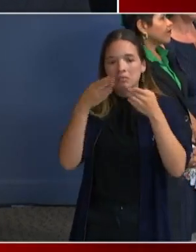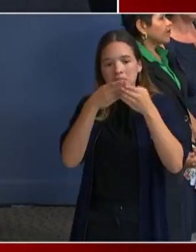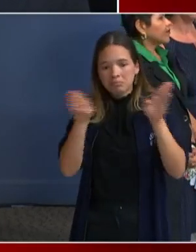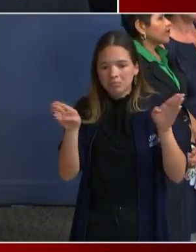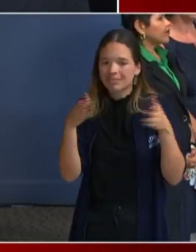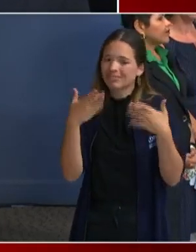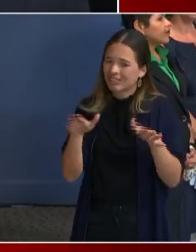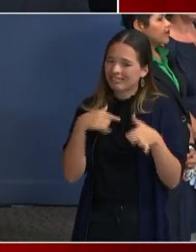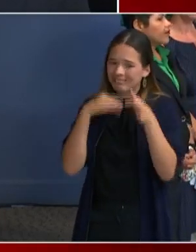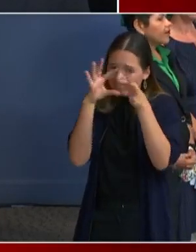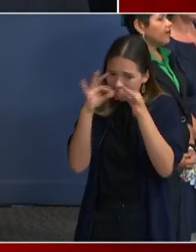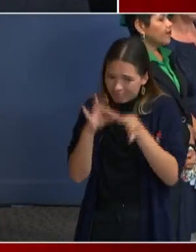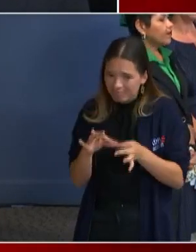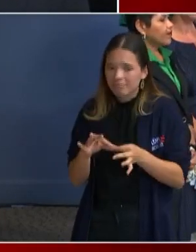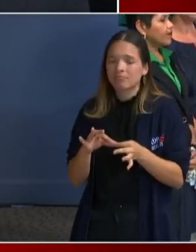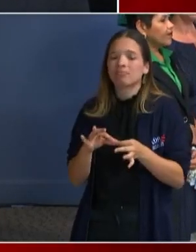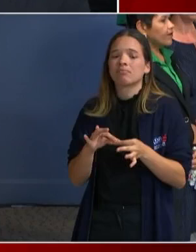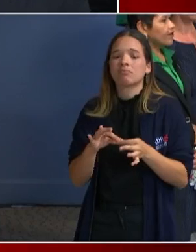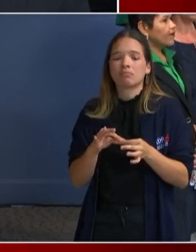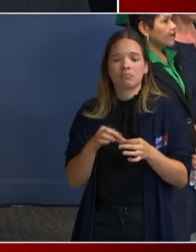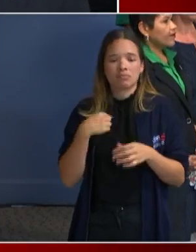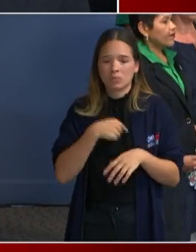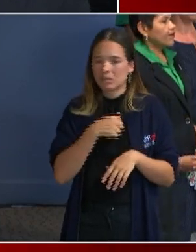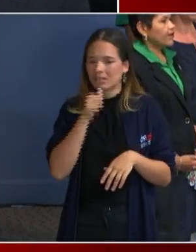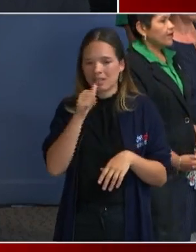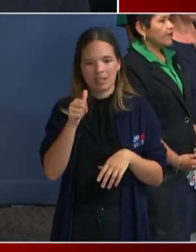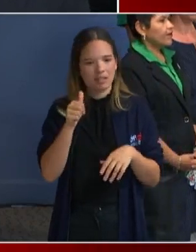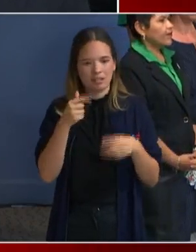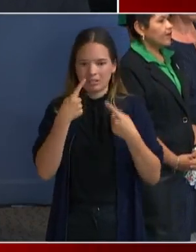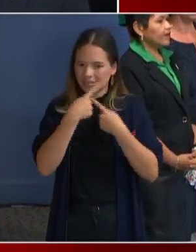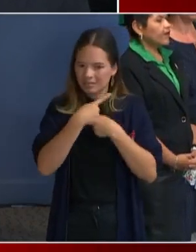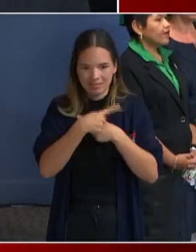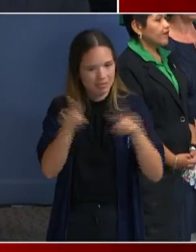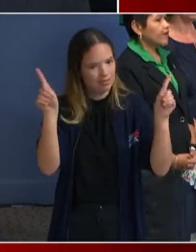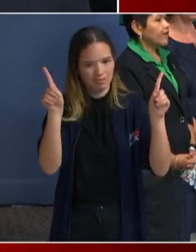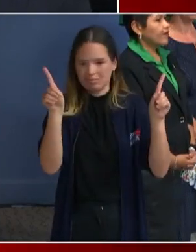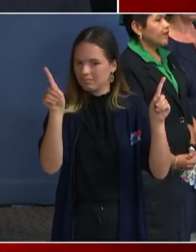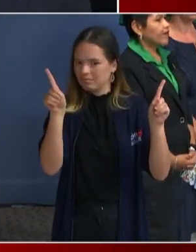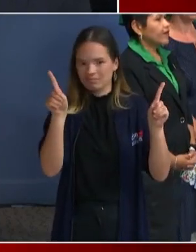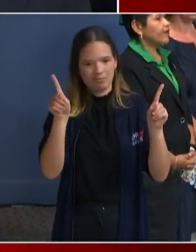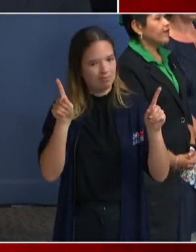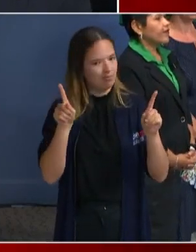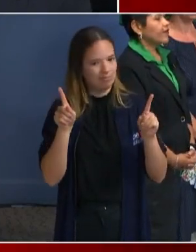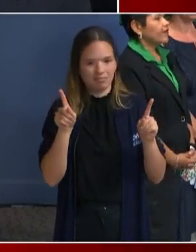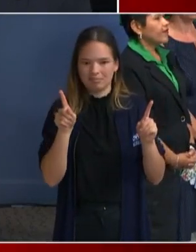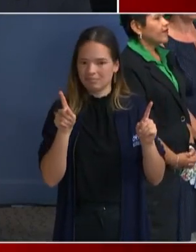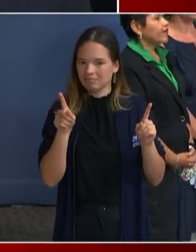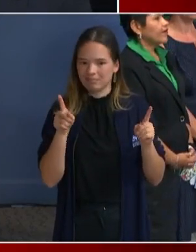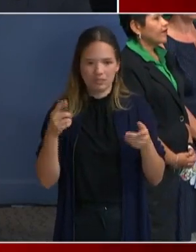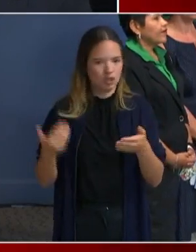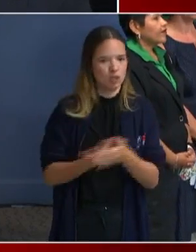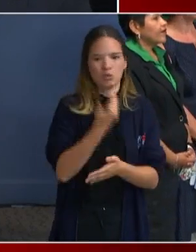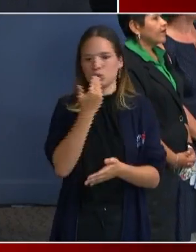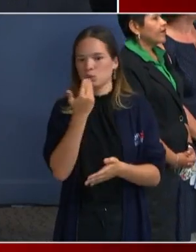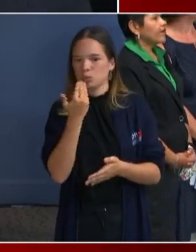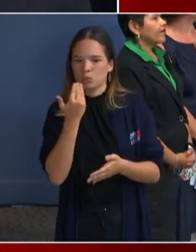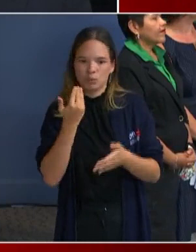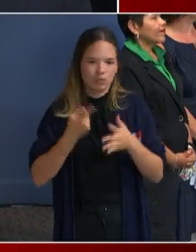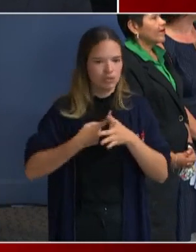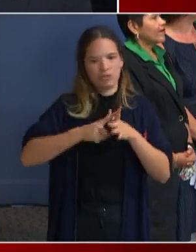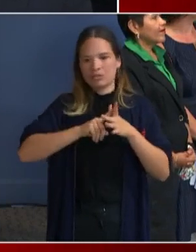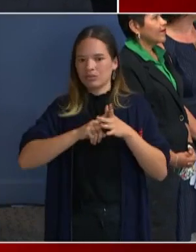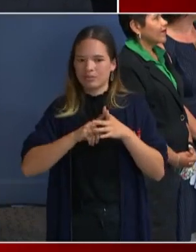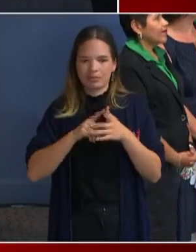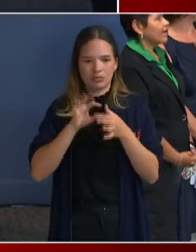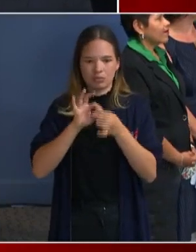here, we have not announced, I have not announced or directed a new initiative around juvenile